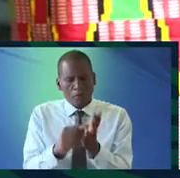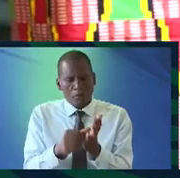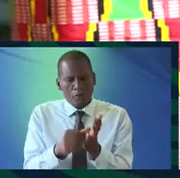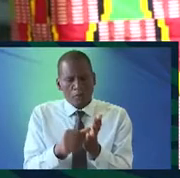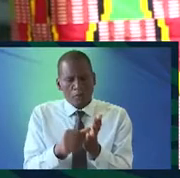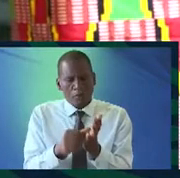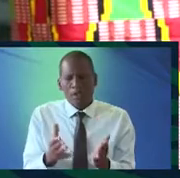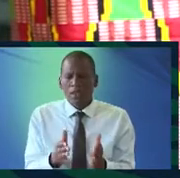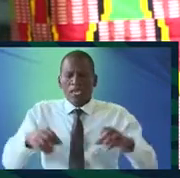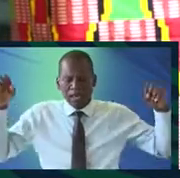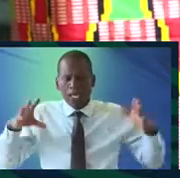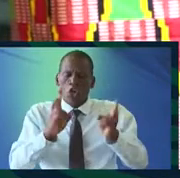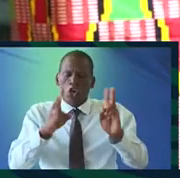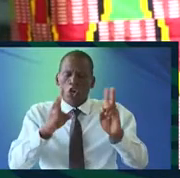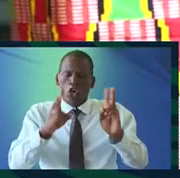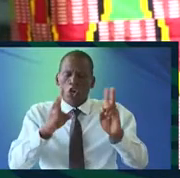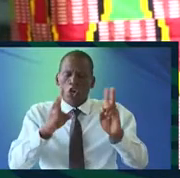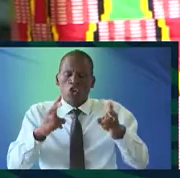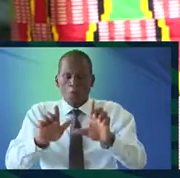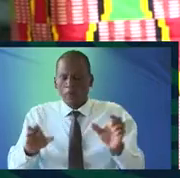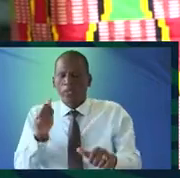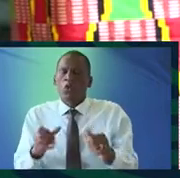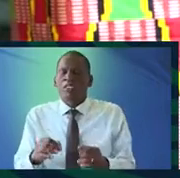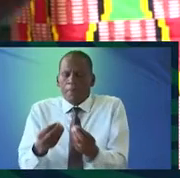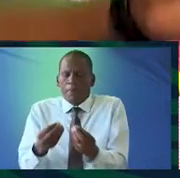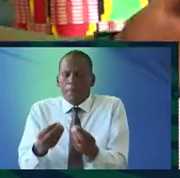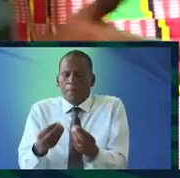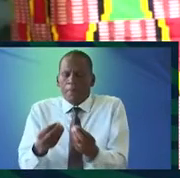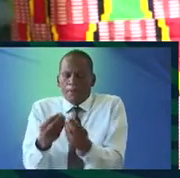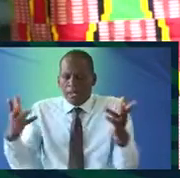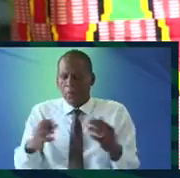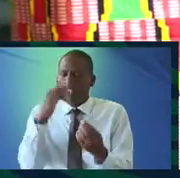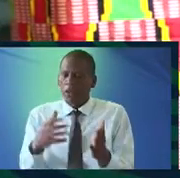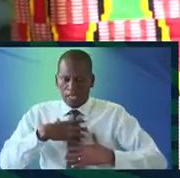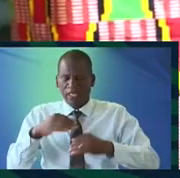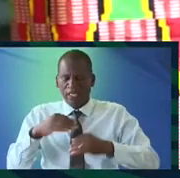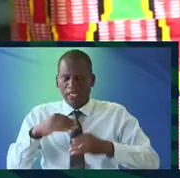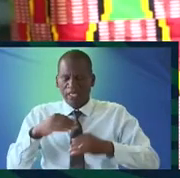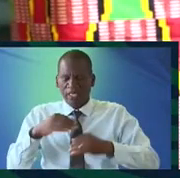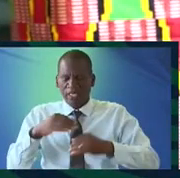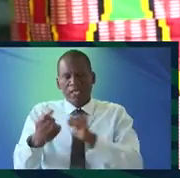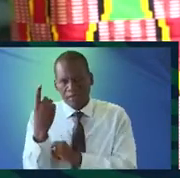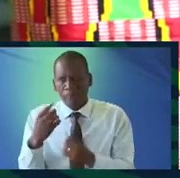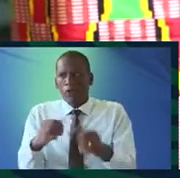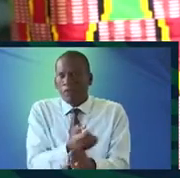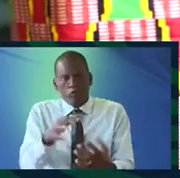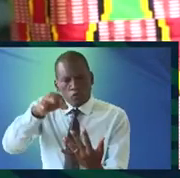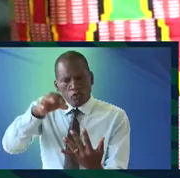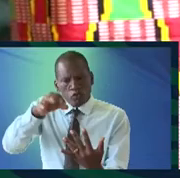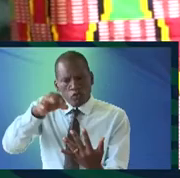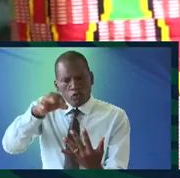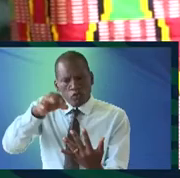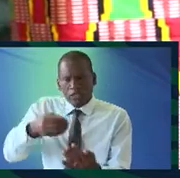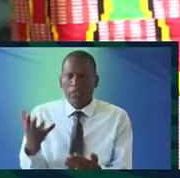is having trouble in very clear ordinary language that the vast majority of the speakers who are interested can understand they made